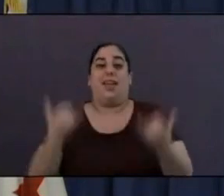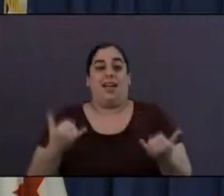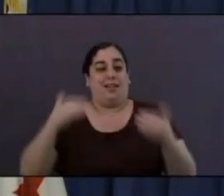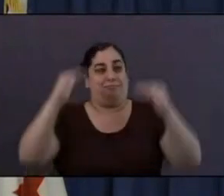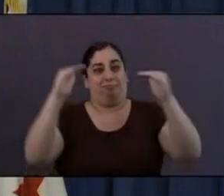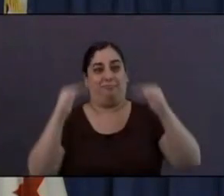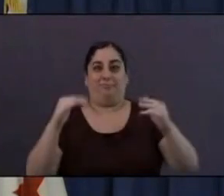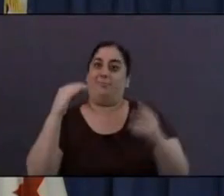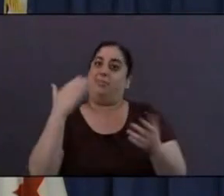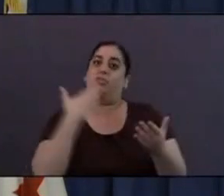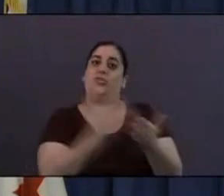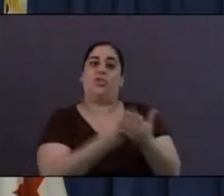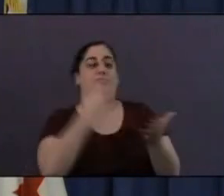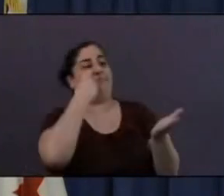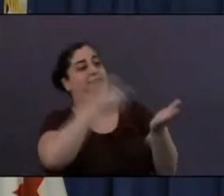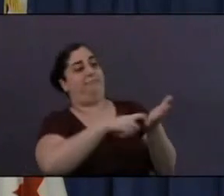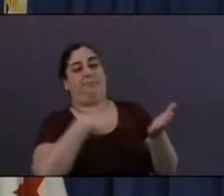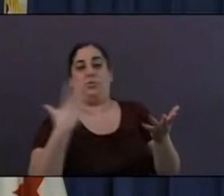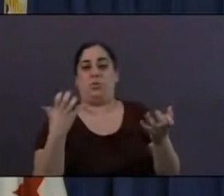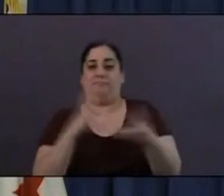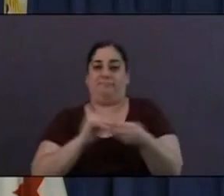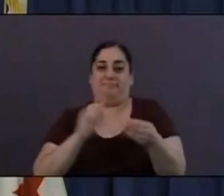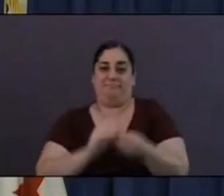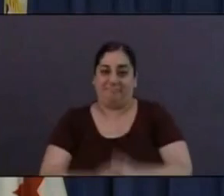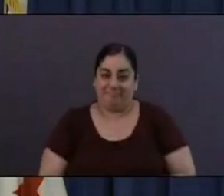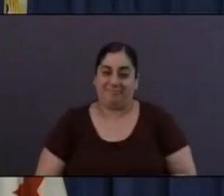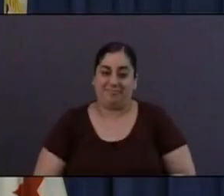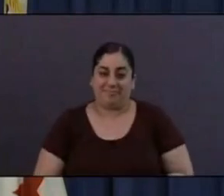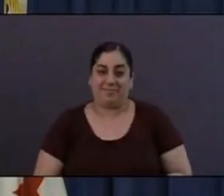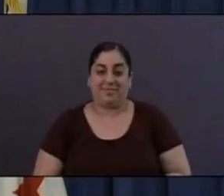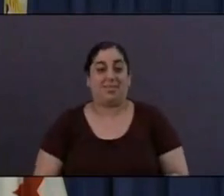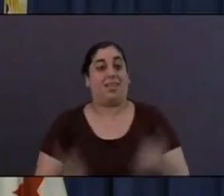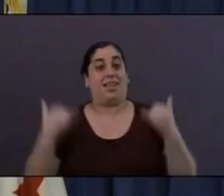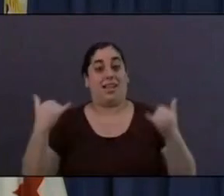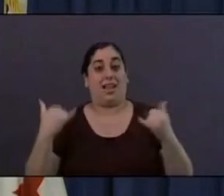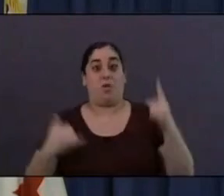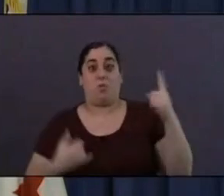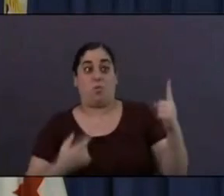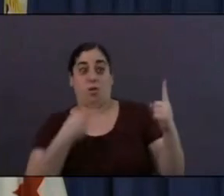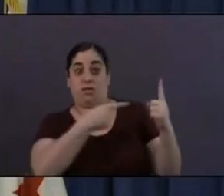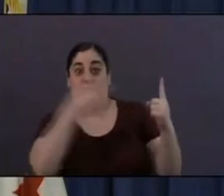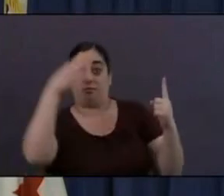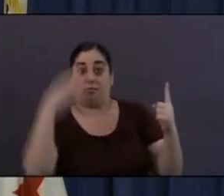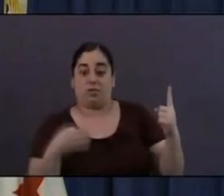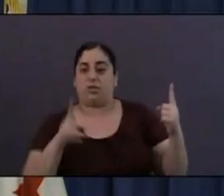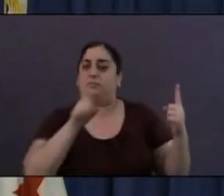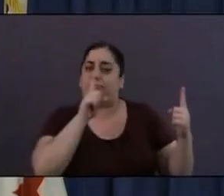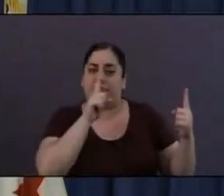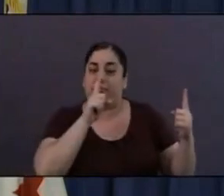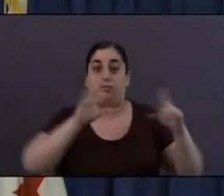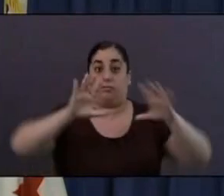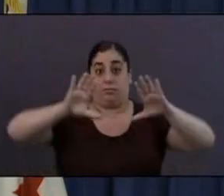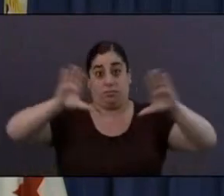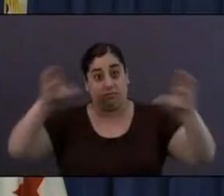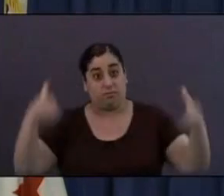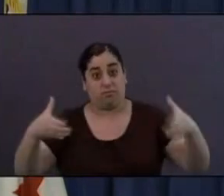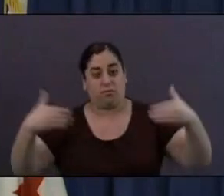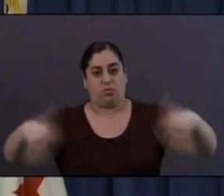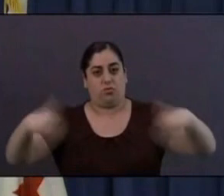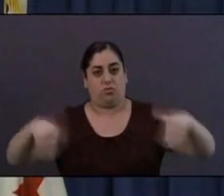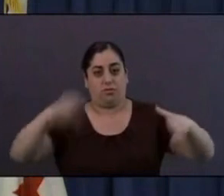Today I'd like to highlight a few San Diegans that are helping our community right now. Members of the Rock Church